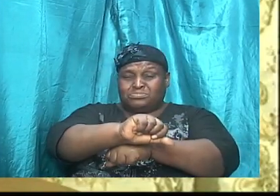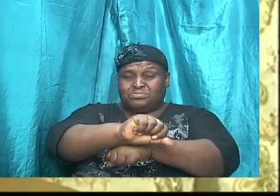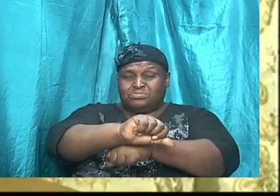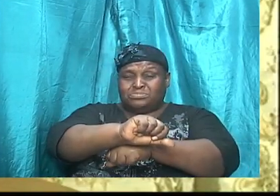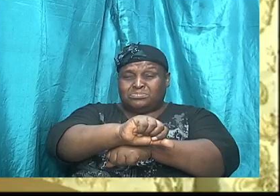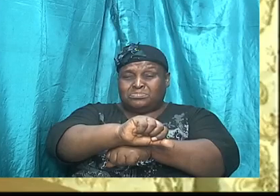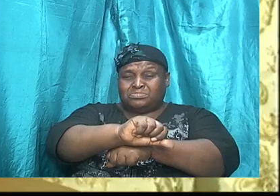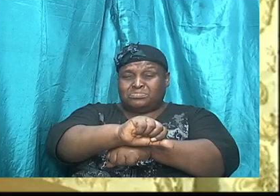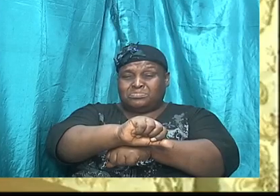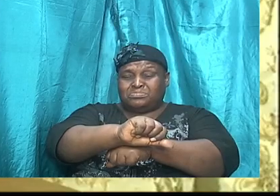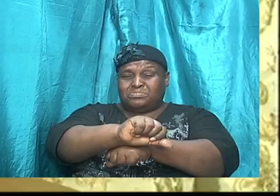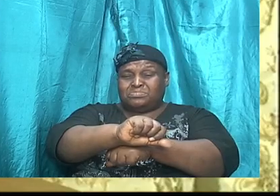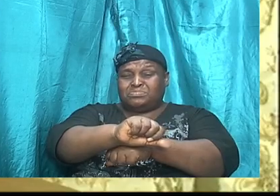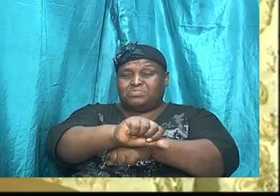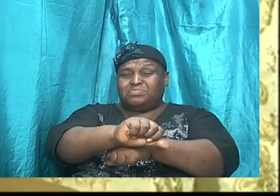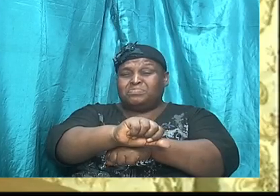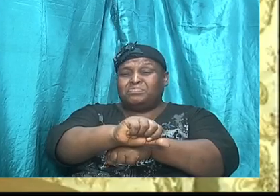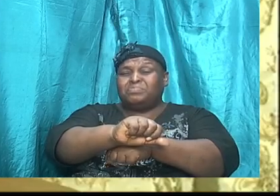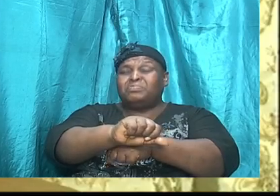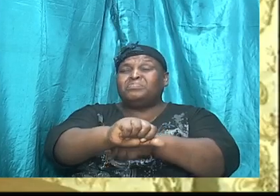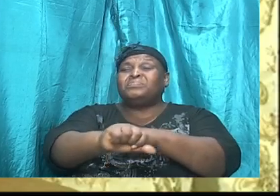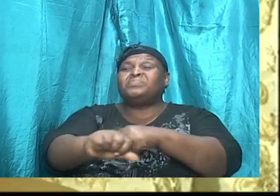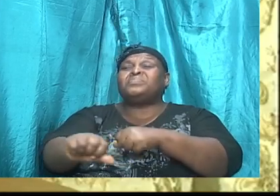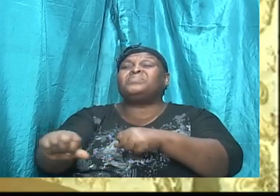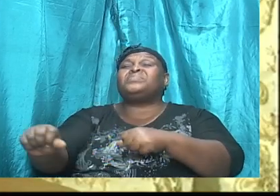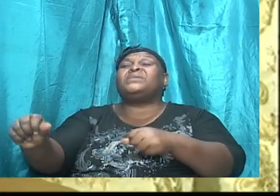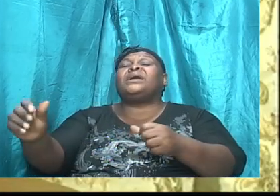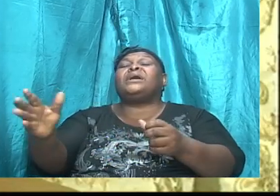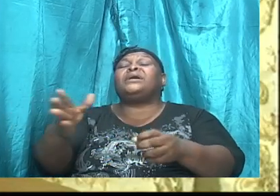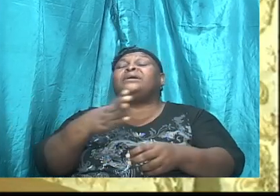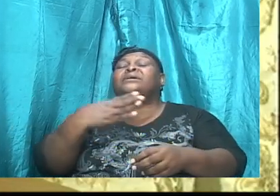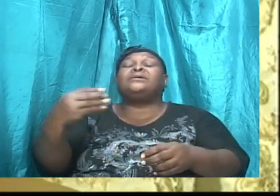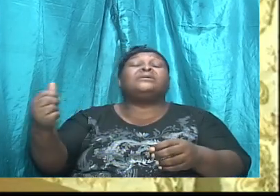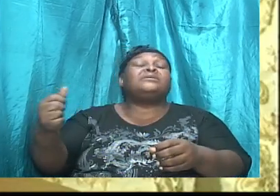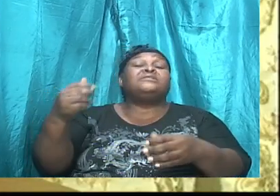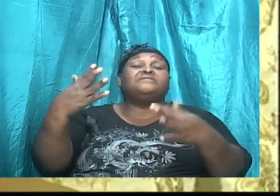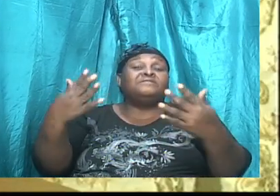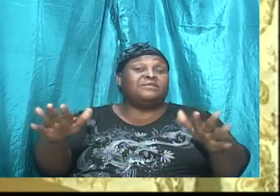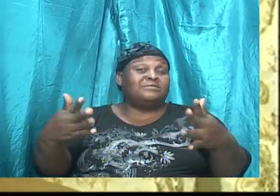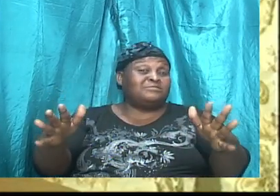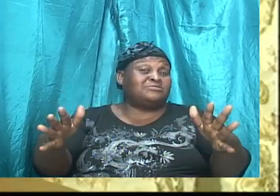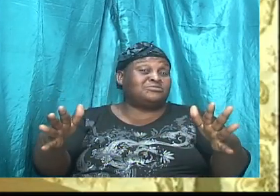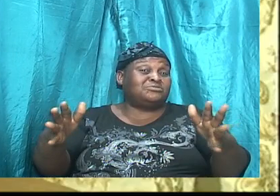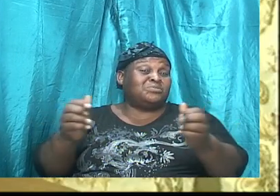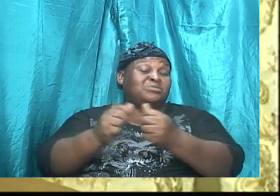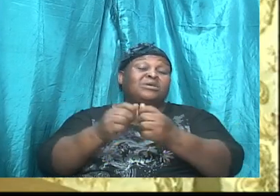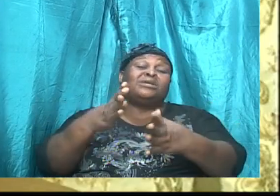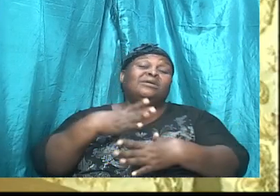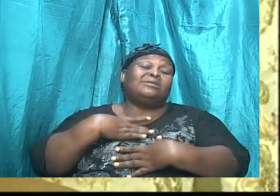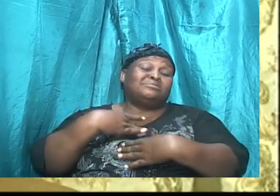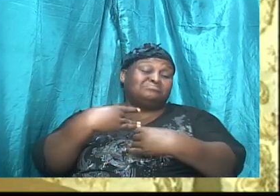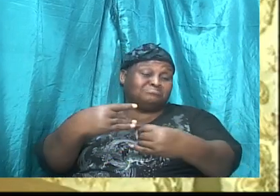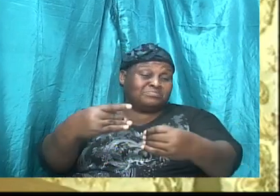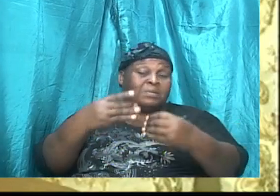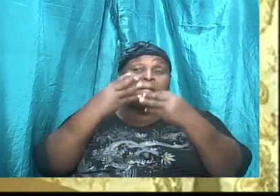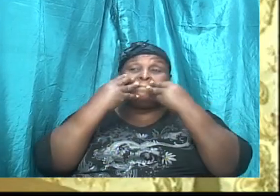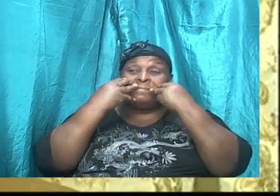And with an emphatic